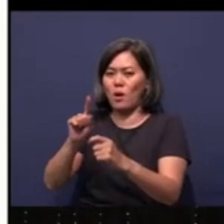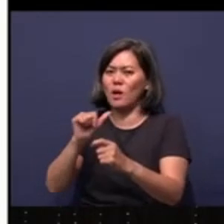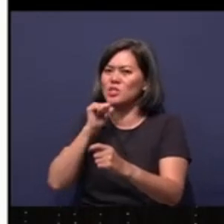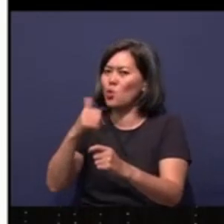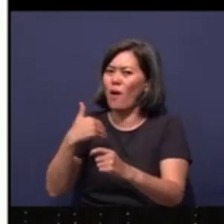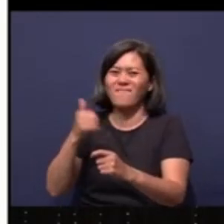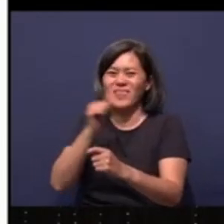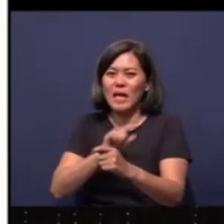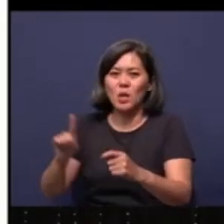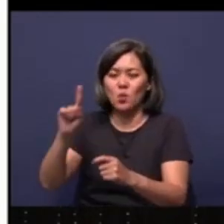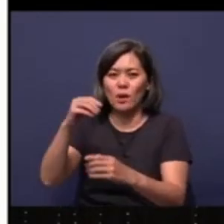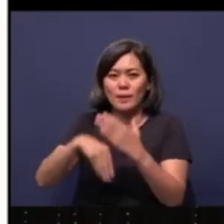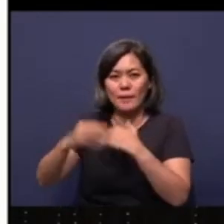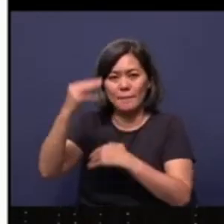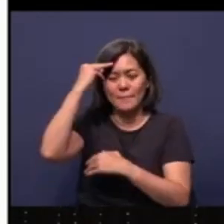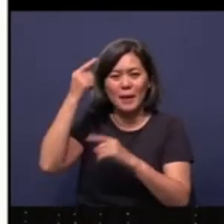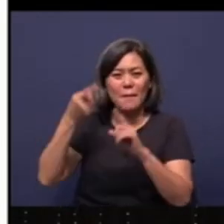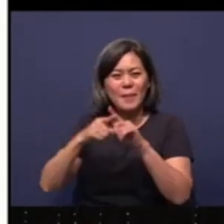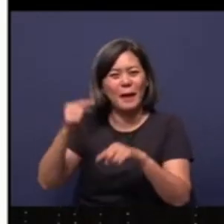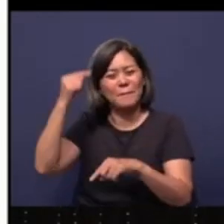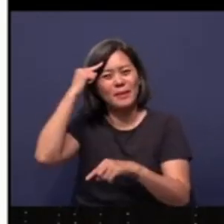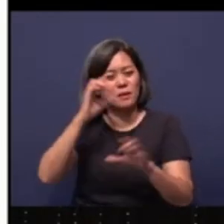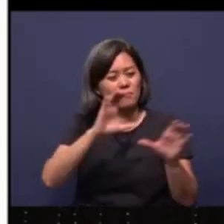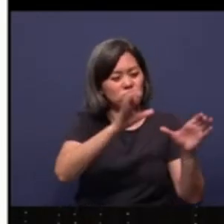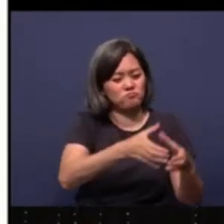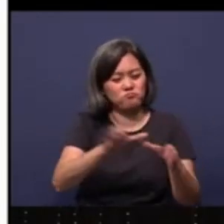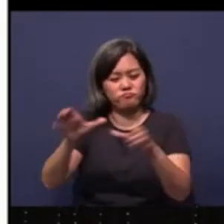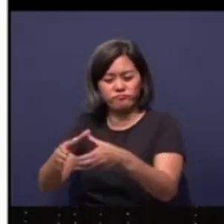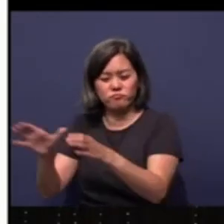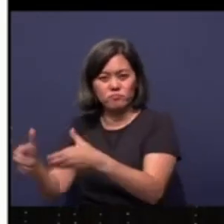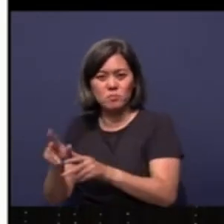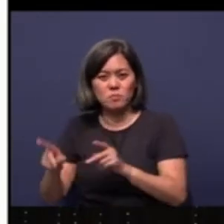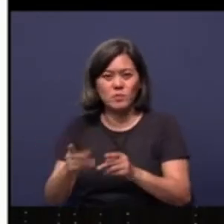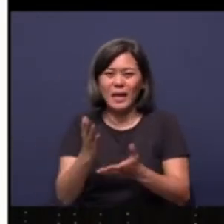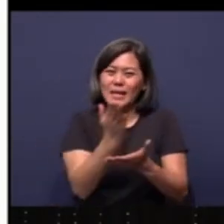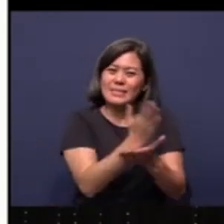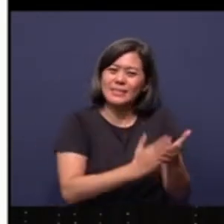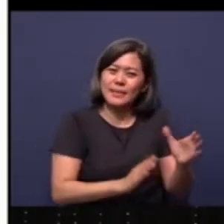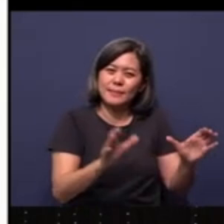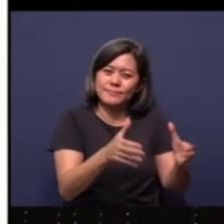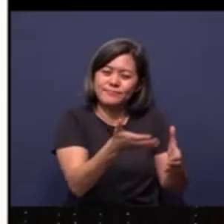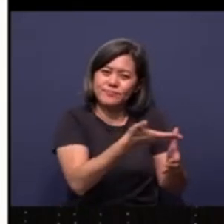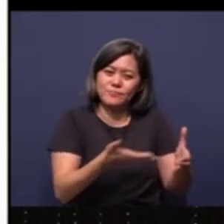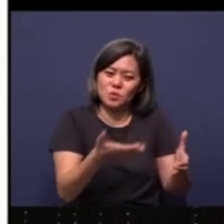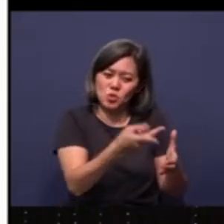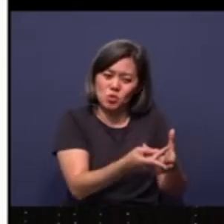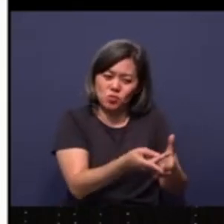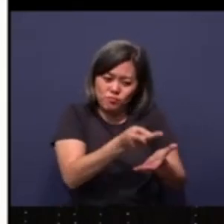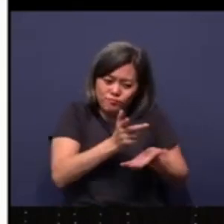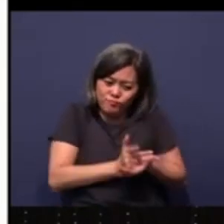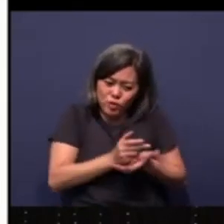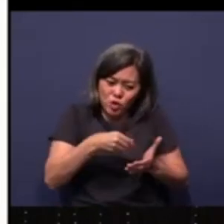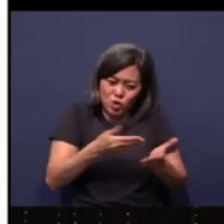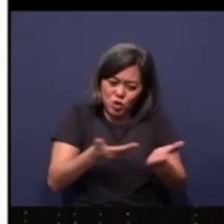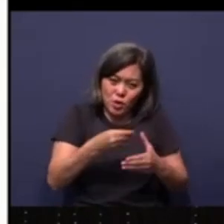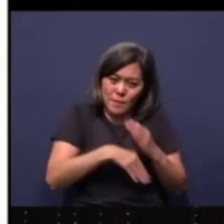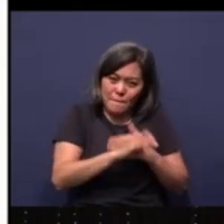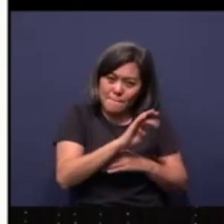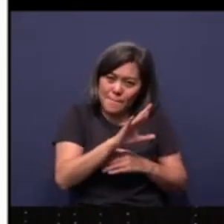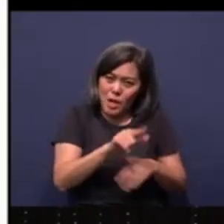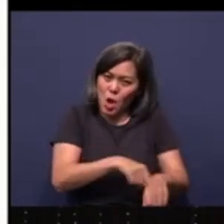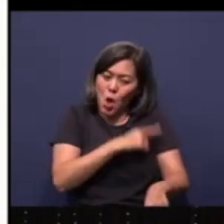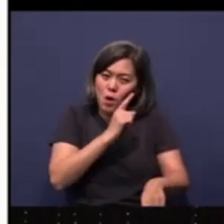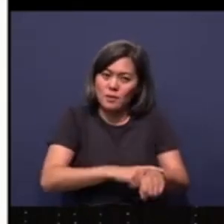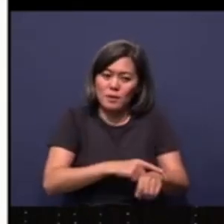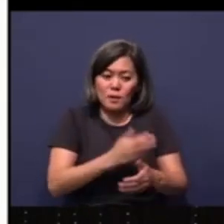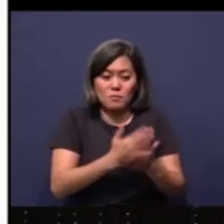in mind, but I'm thinking about clusters of people here. There are some of us here in Bartley, you have been parked here in Bartley for a long time. Some have come